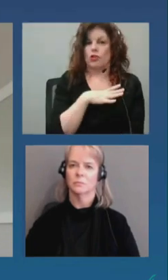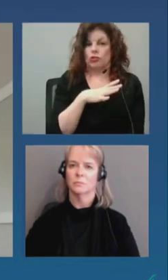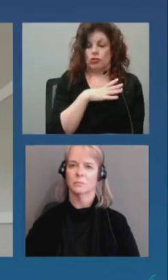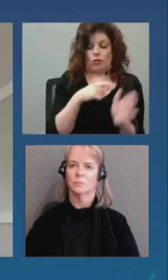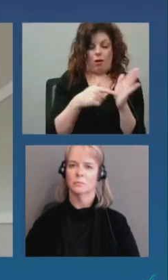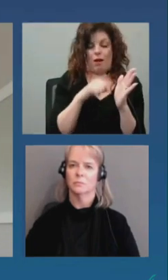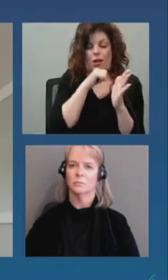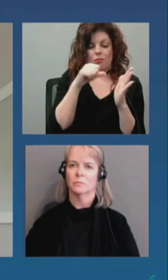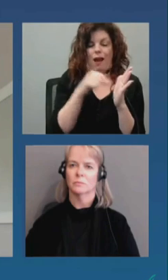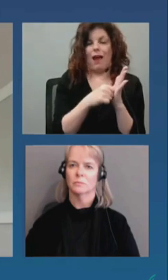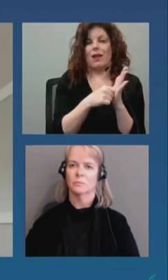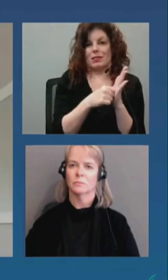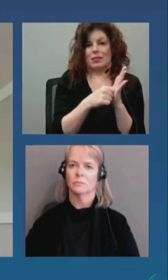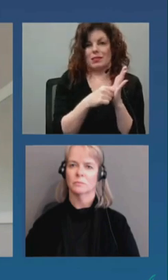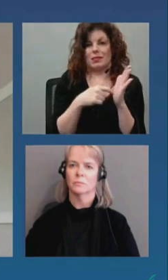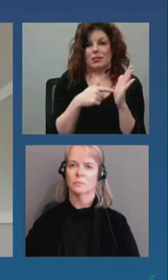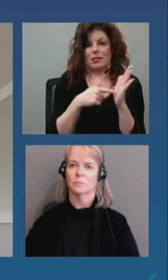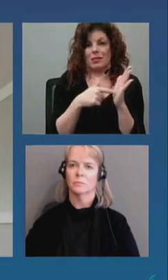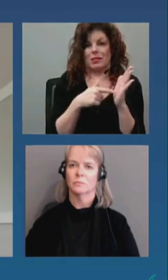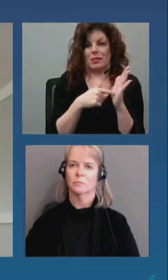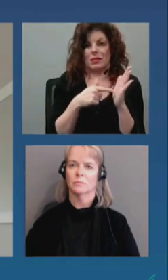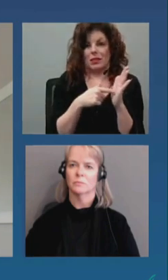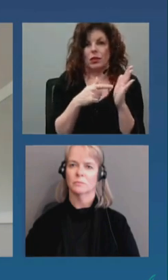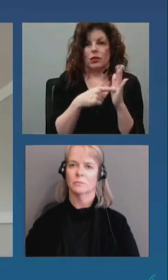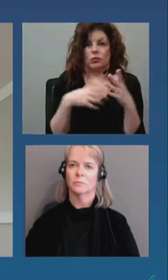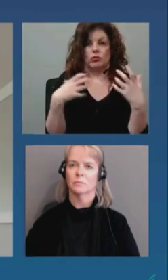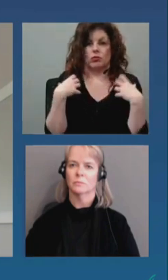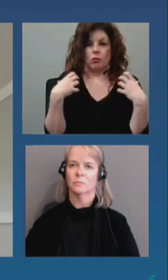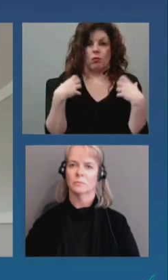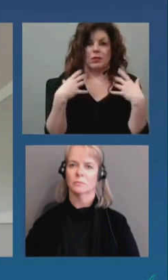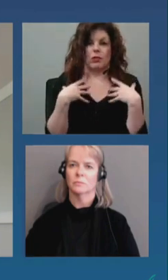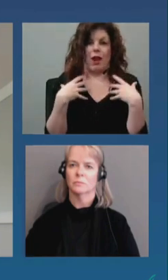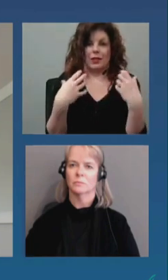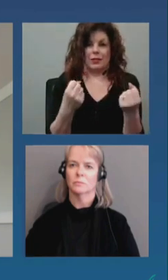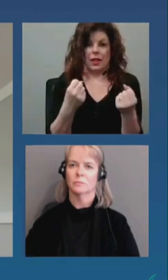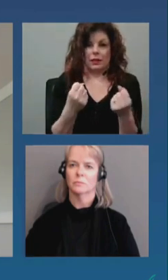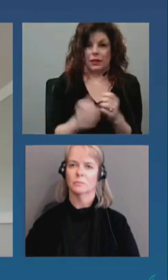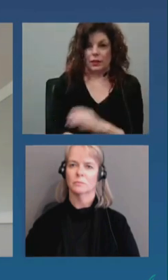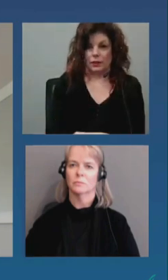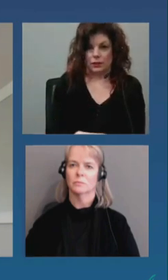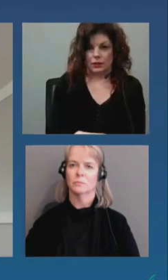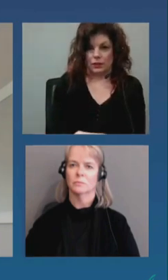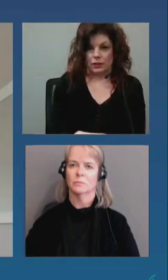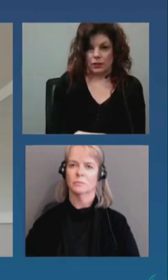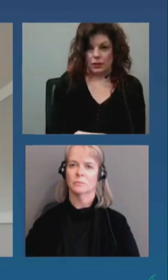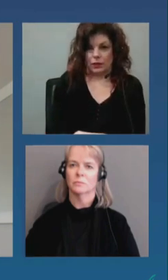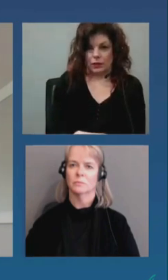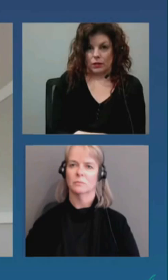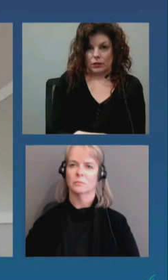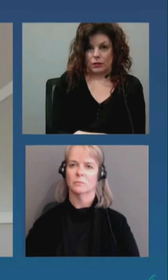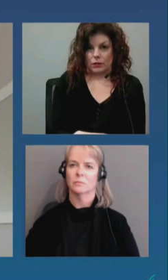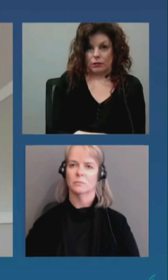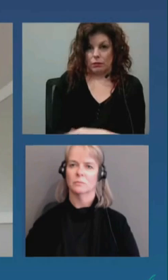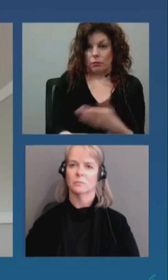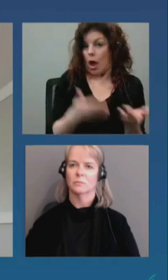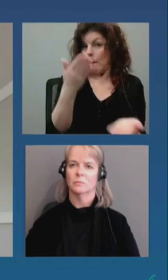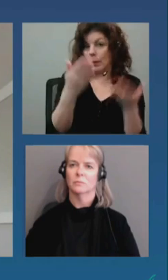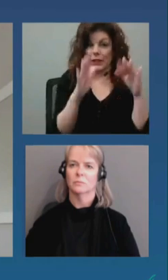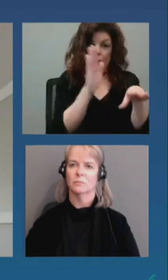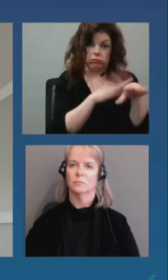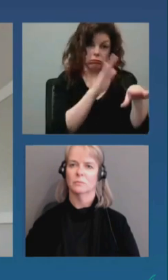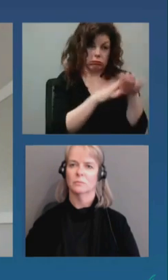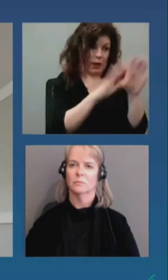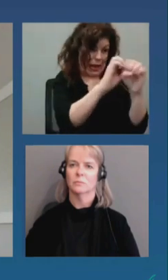la santé, du conseil de la santé. Je peux juste faire cette note pour l'équipe d'envoyer